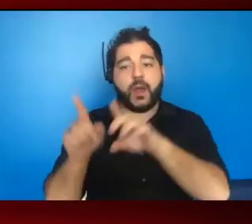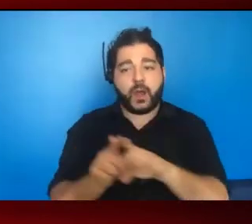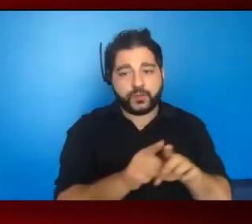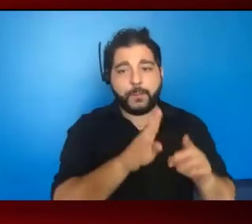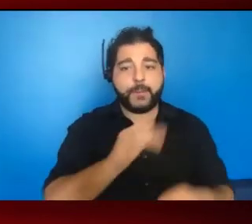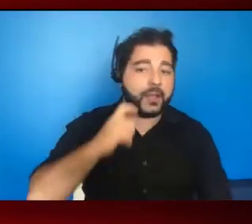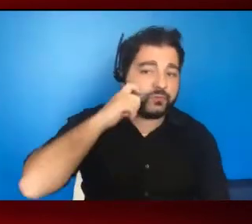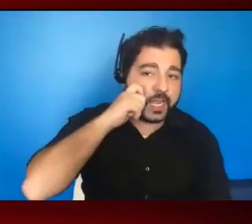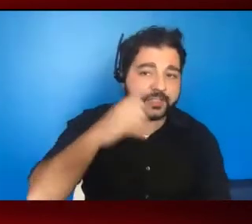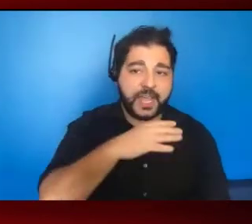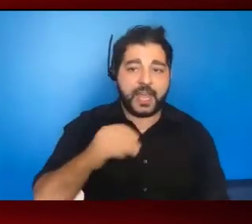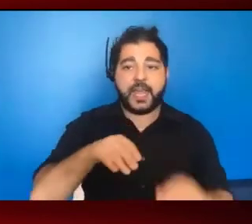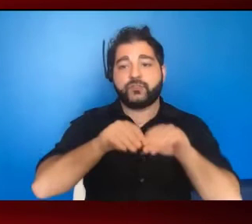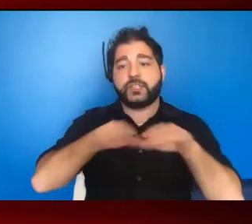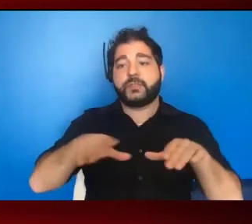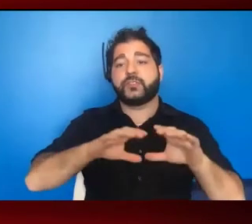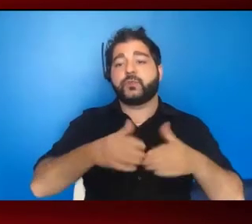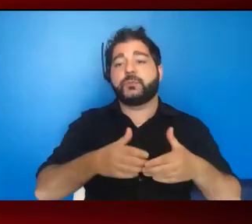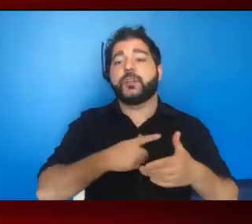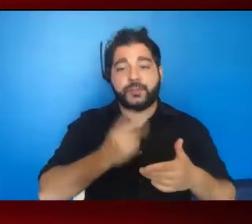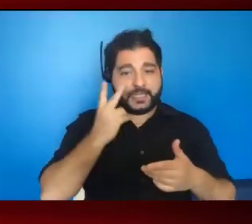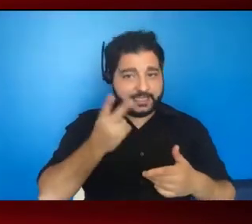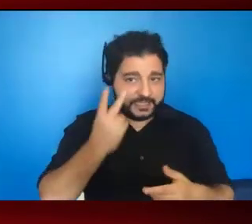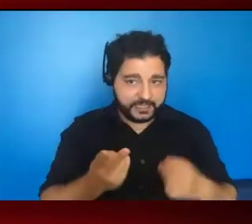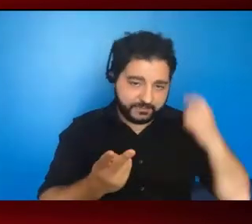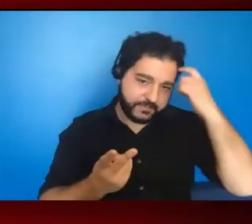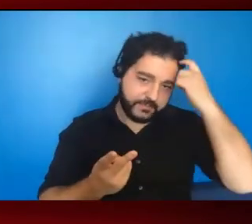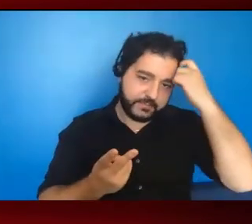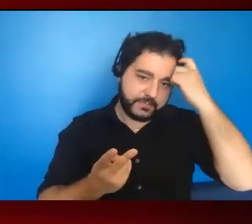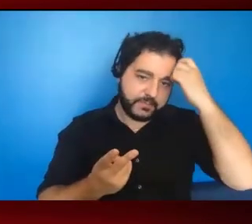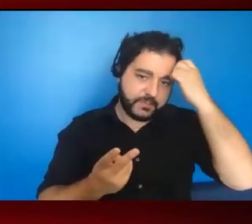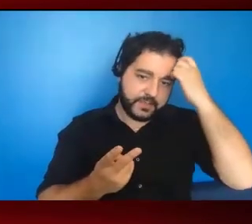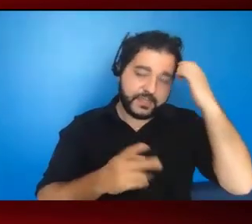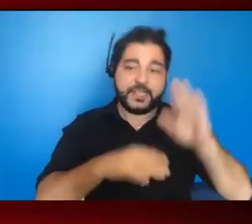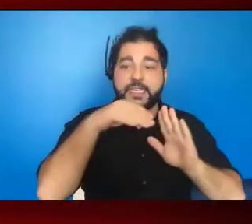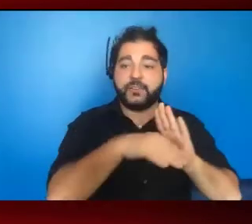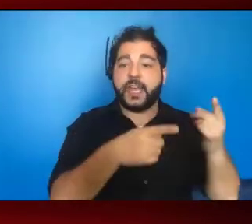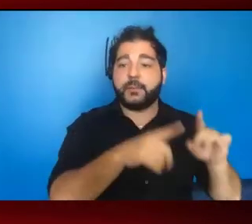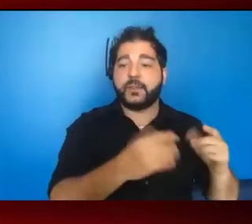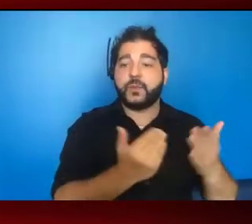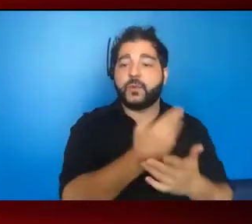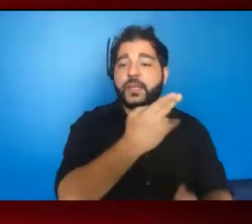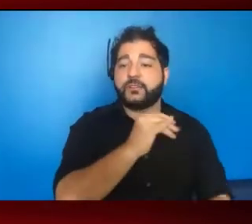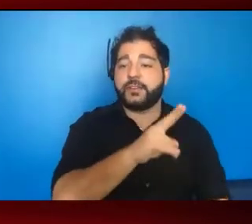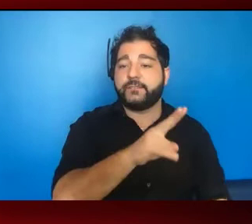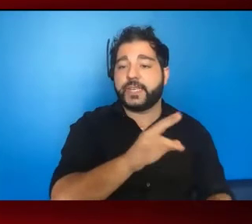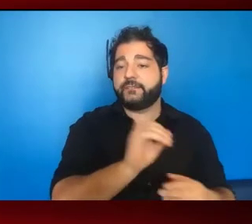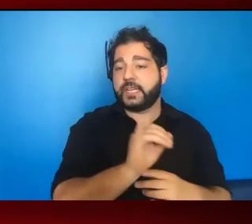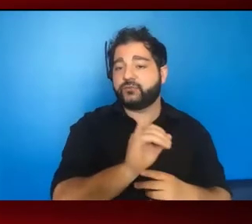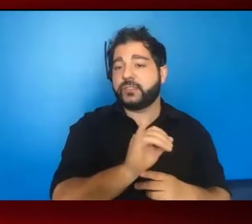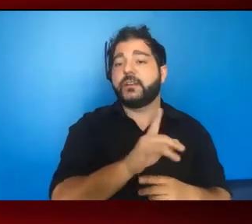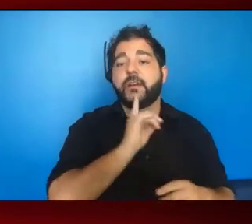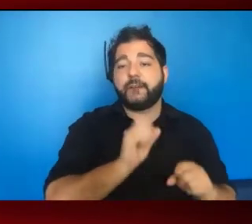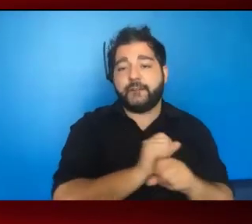race and transmission group, what you see is that the decreases that we're seeing in new HIV infections are